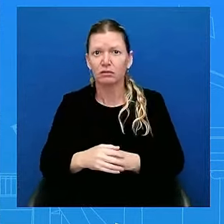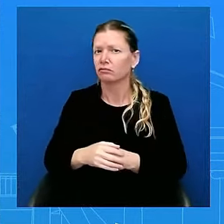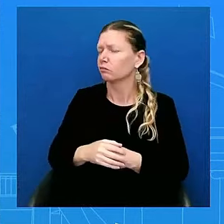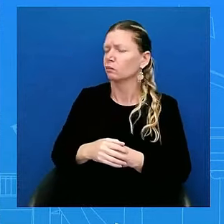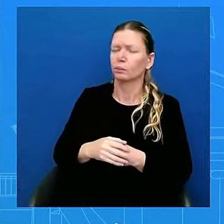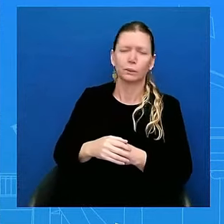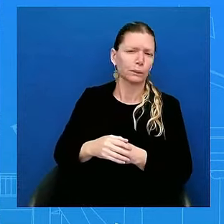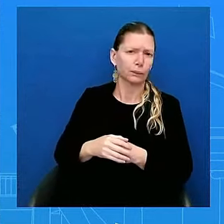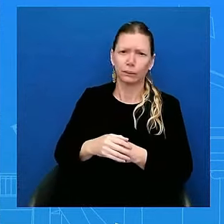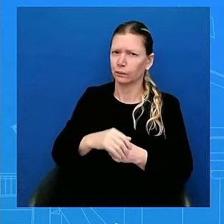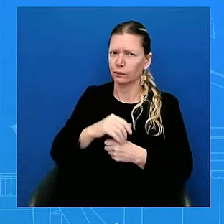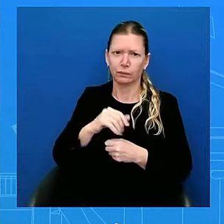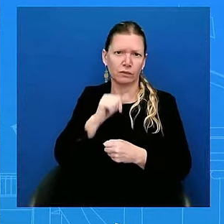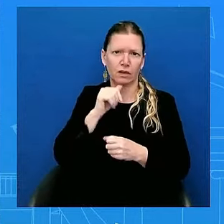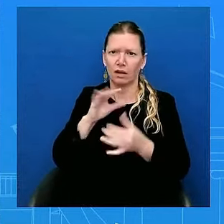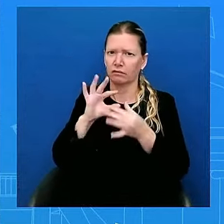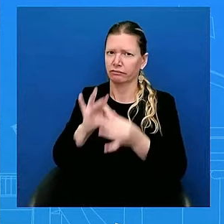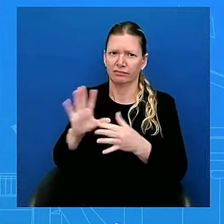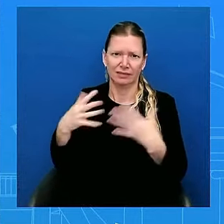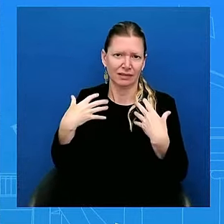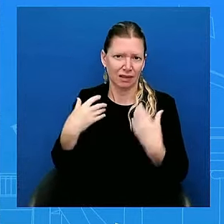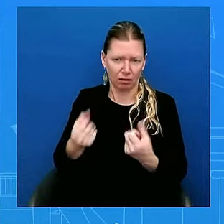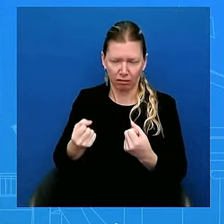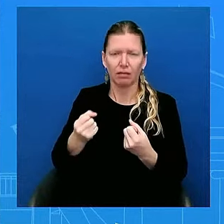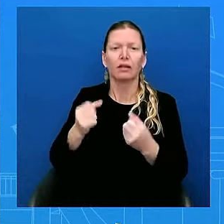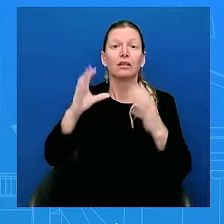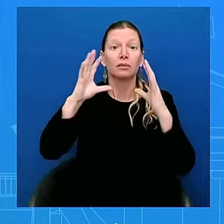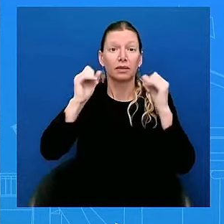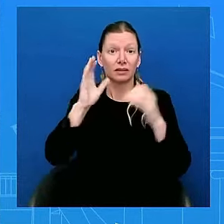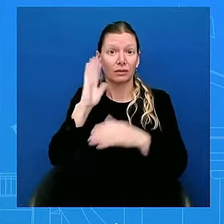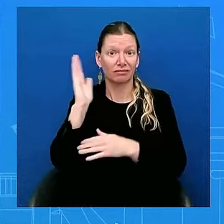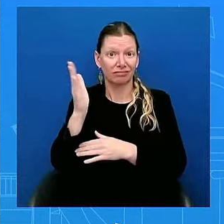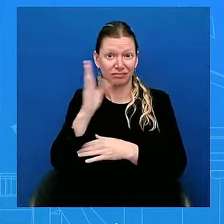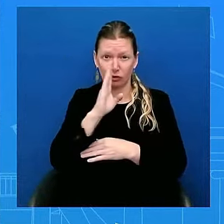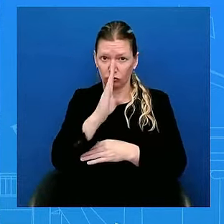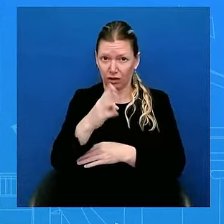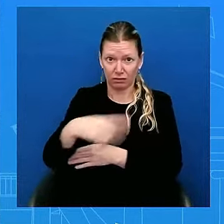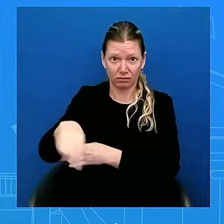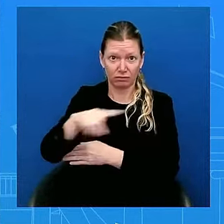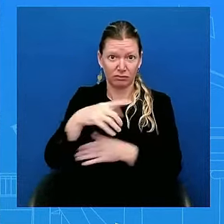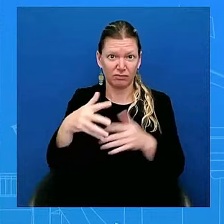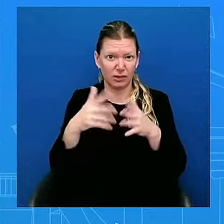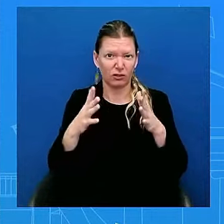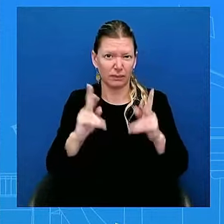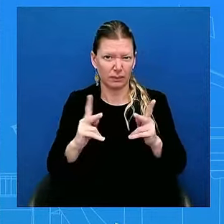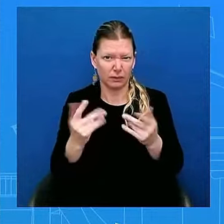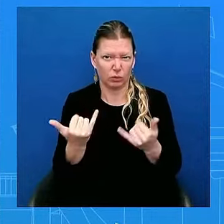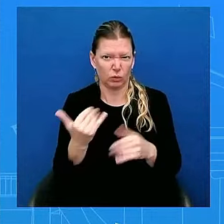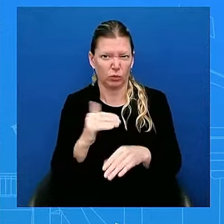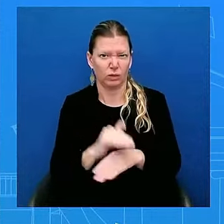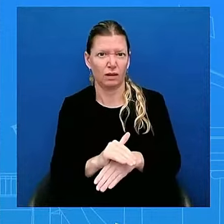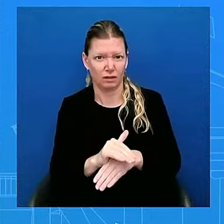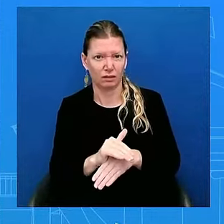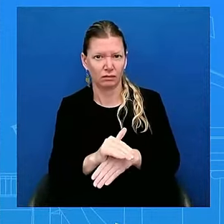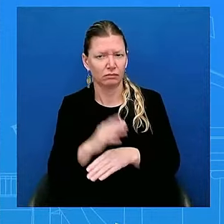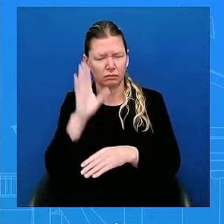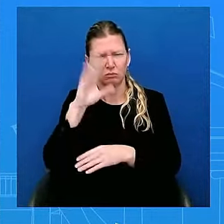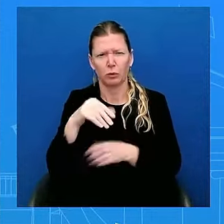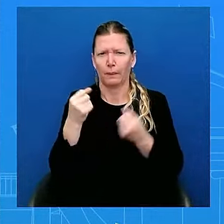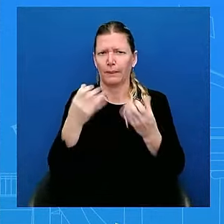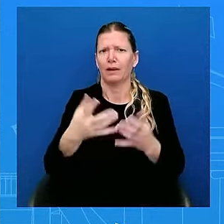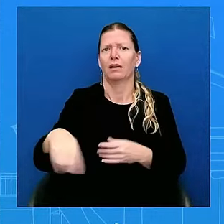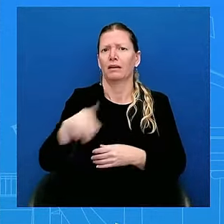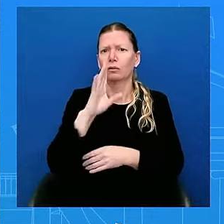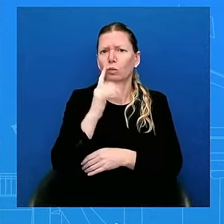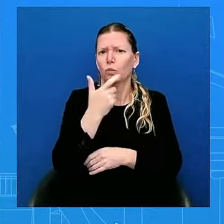tonight in prime time. I know many of you all will be watching it. There are specials going on tonight. He will, I promise you, he will speak to this